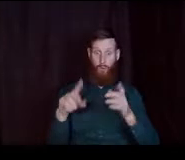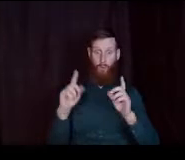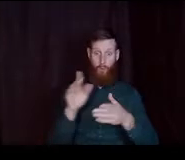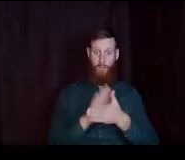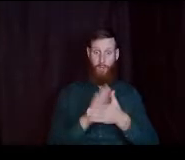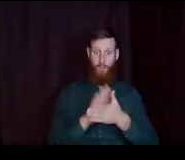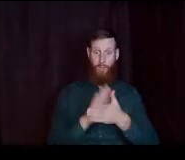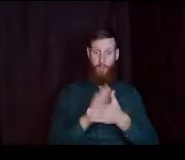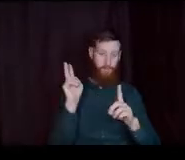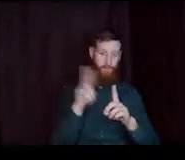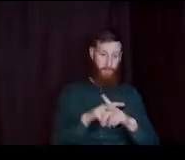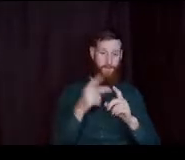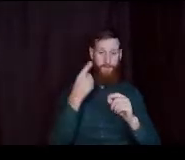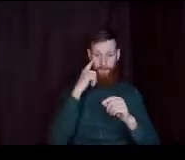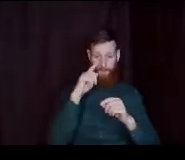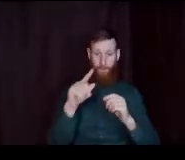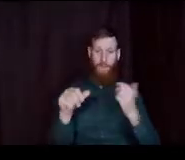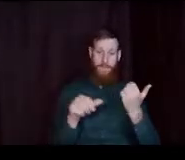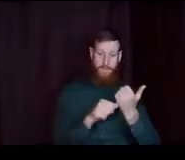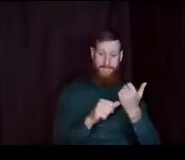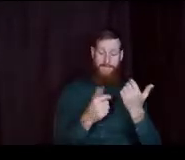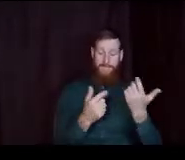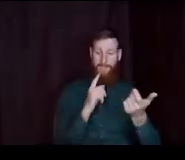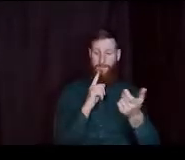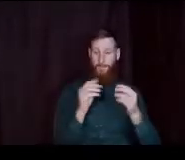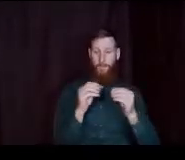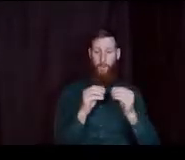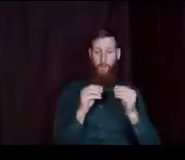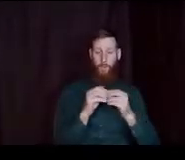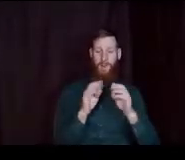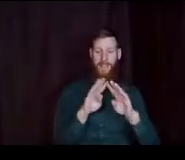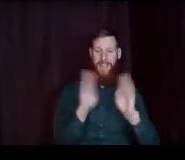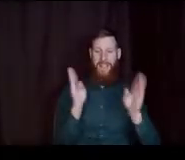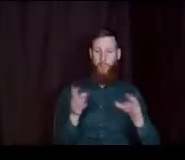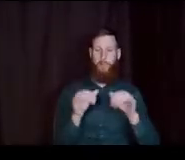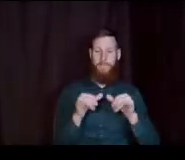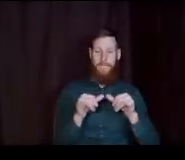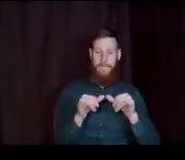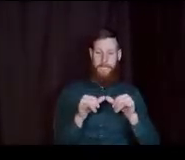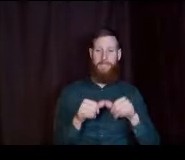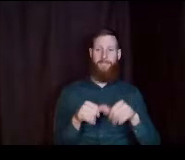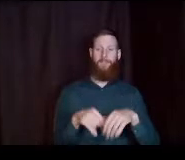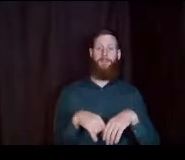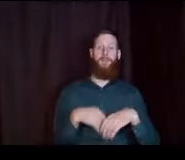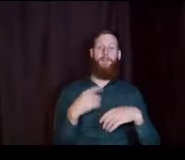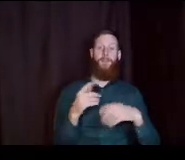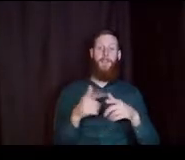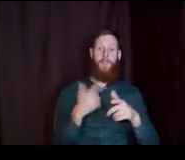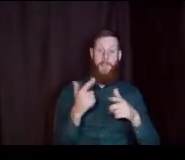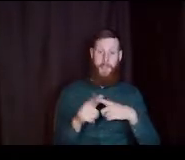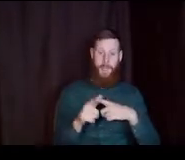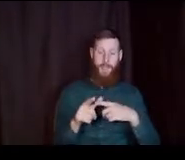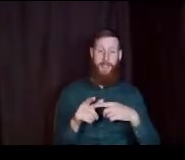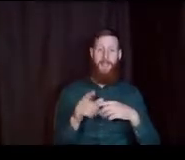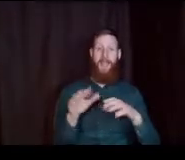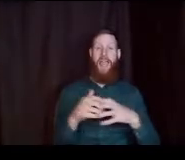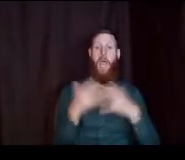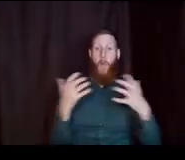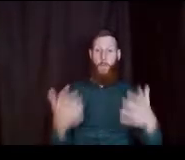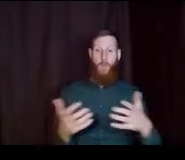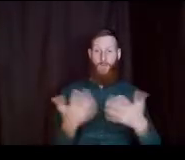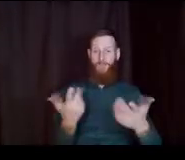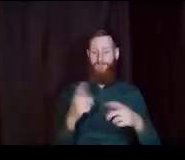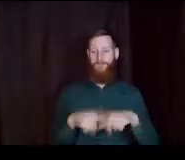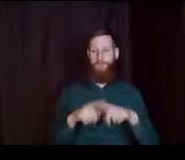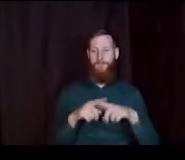year. to apply for aid because it really has to do. with your household size. And then when it comes down to the aid package, it has to also do with your cost of attendance.